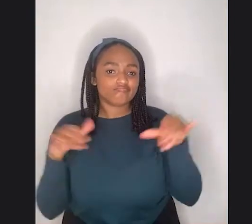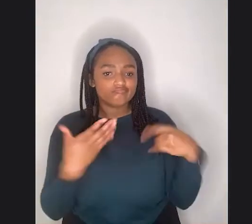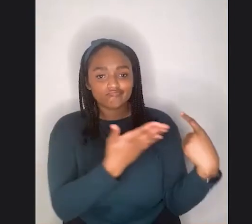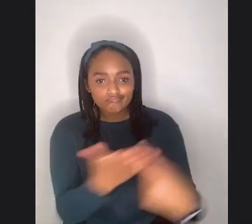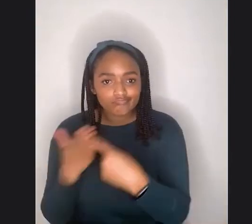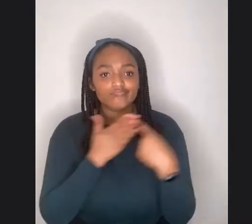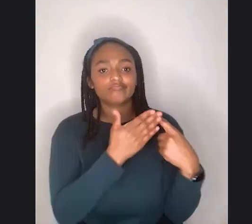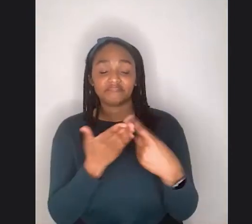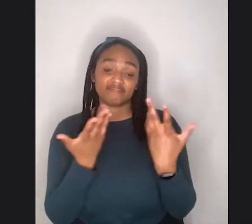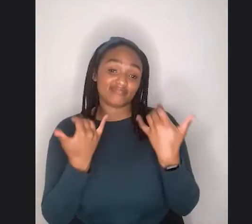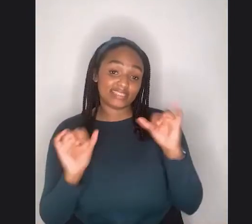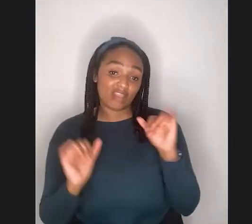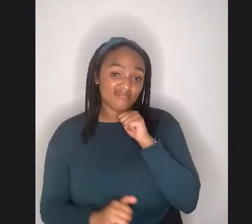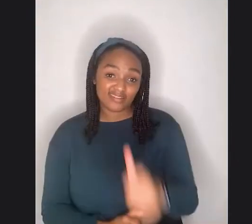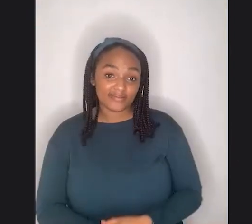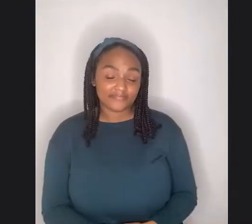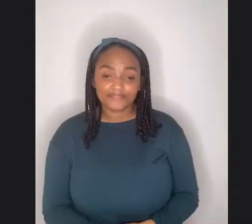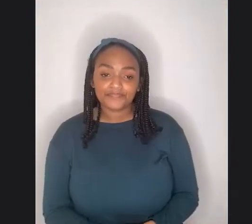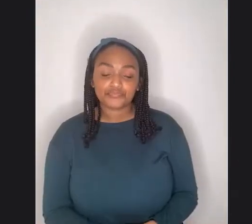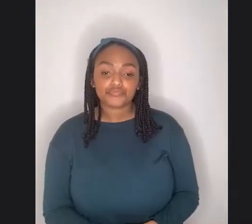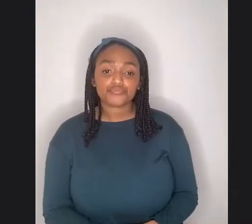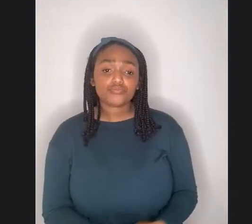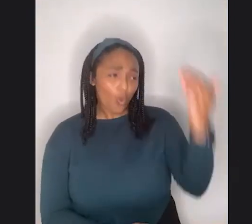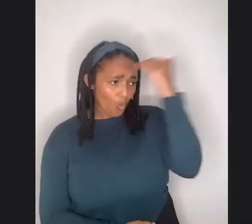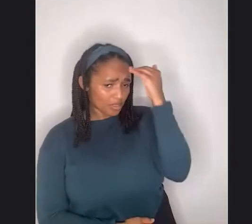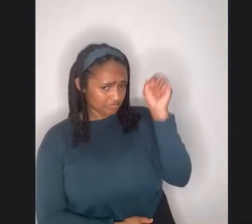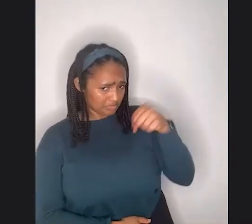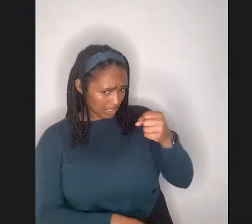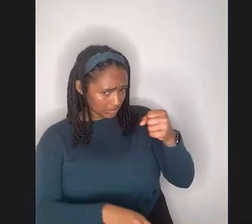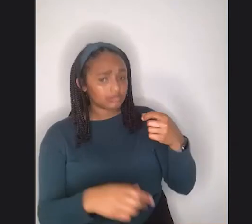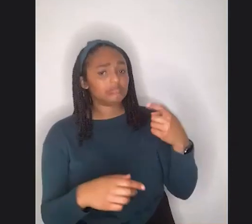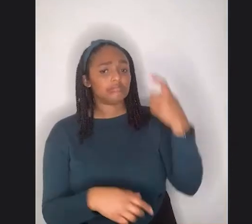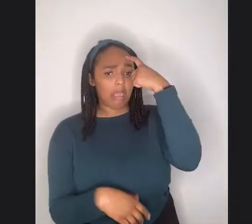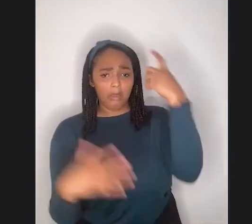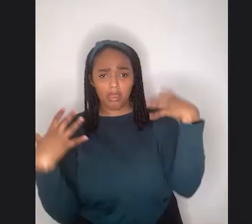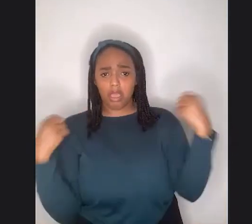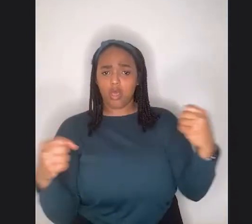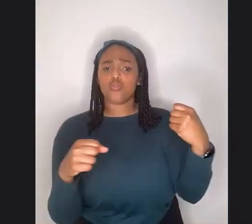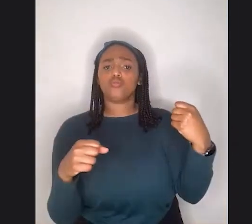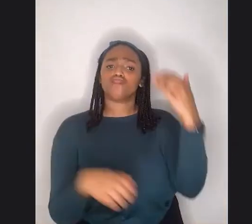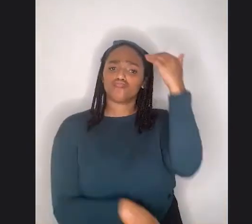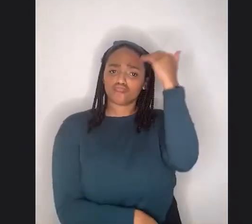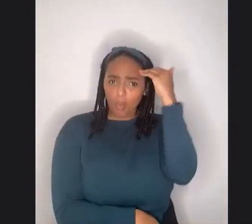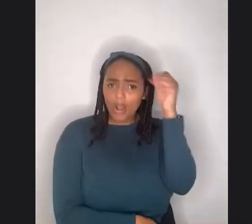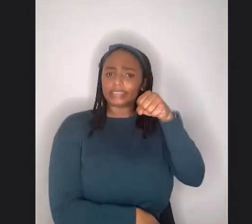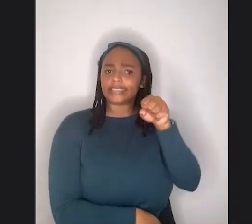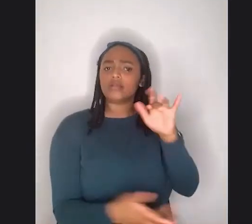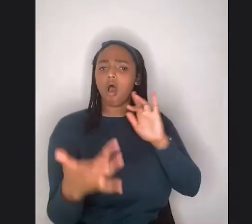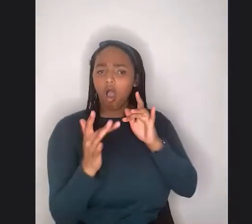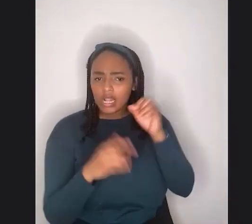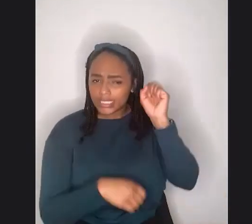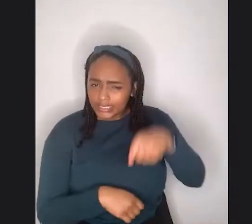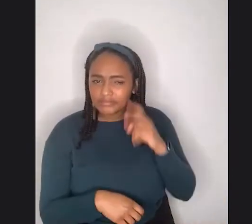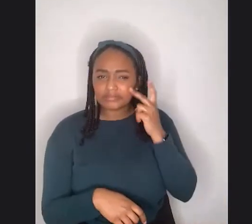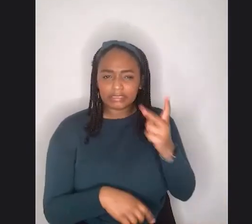discussed. Um, there's a lot of awareness, um, online, but I don't feel like there are enough important